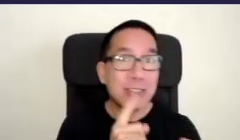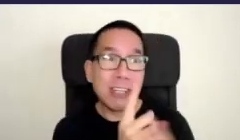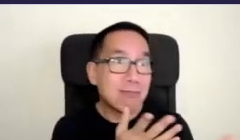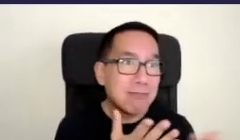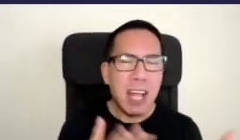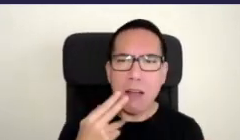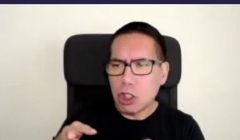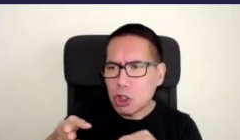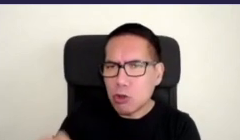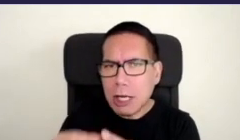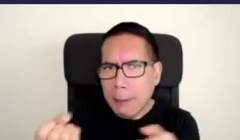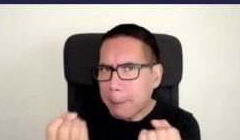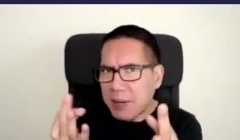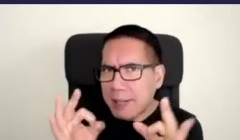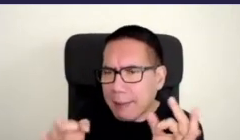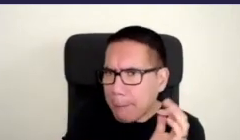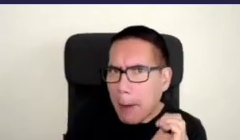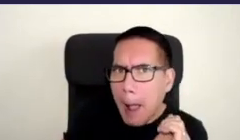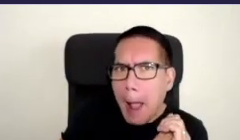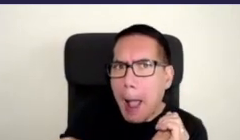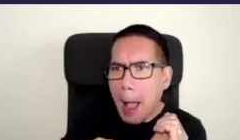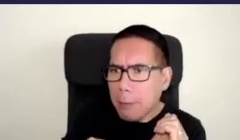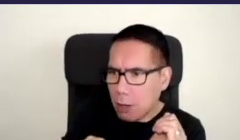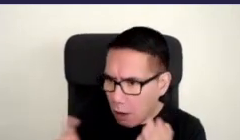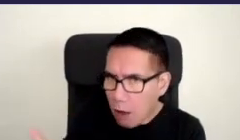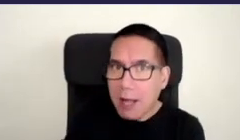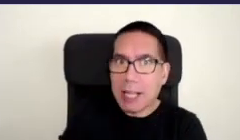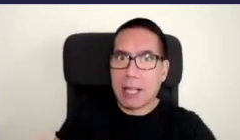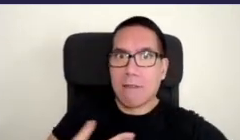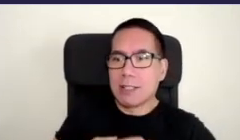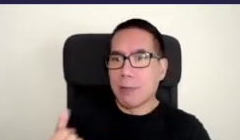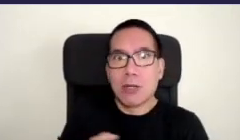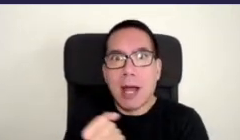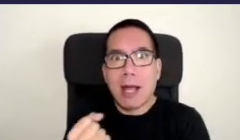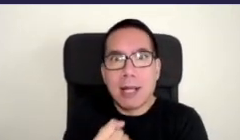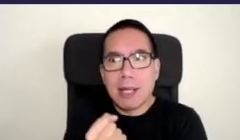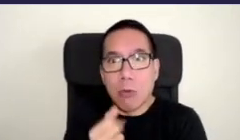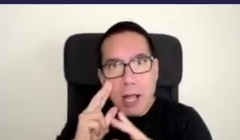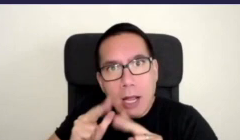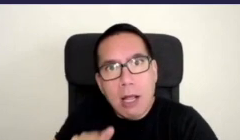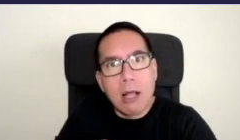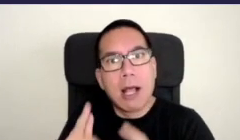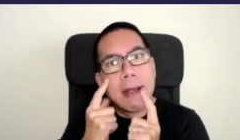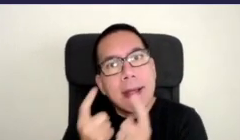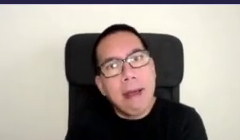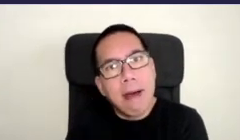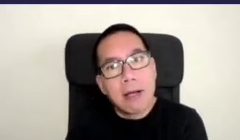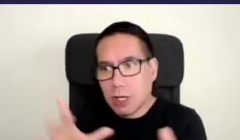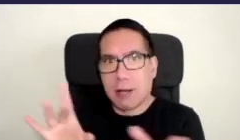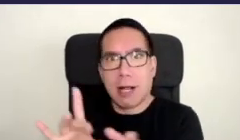there then you're engaging with what the street gardener has given and it's care and you're engaging with their care